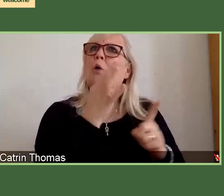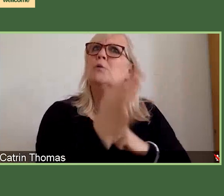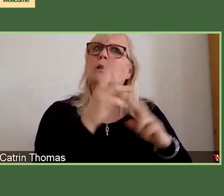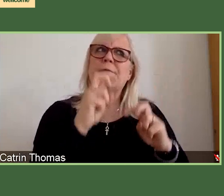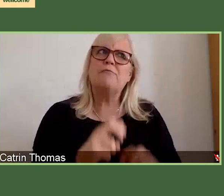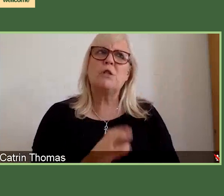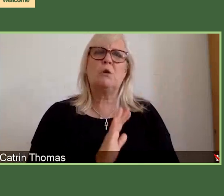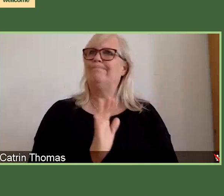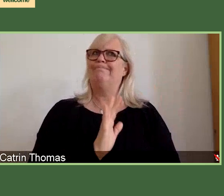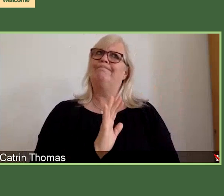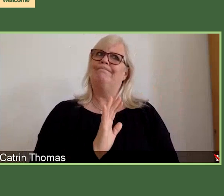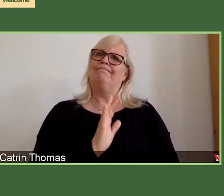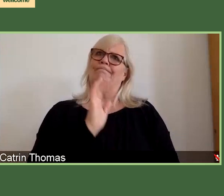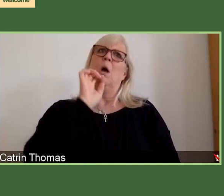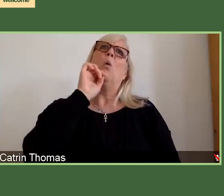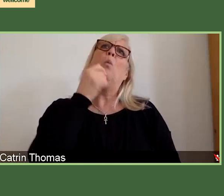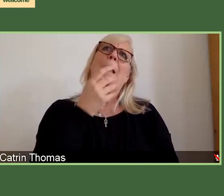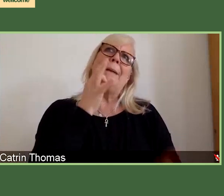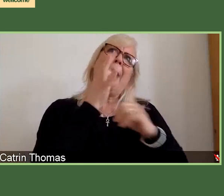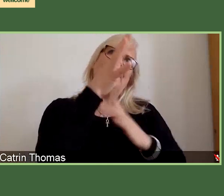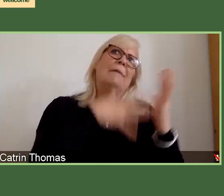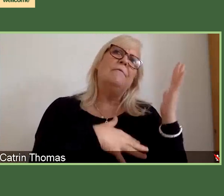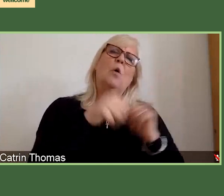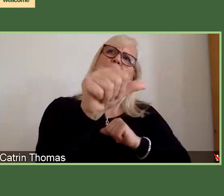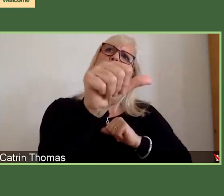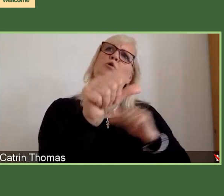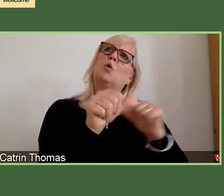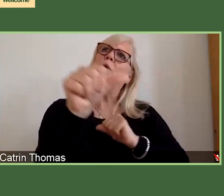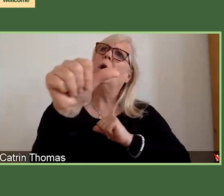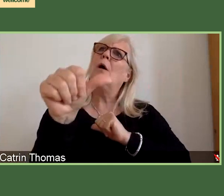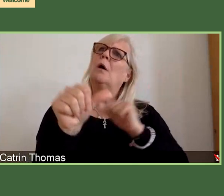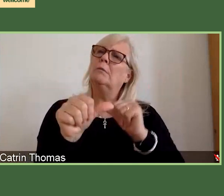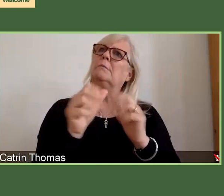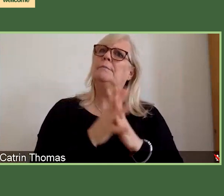and probably shorter than many other proposals.